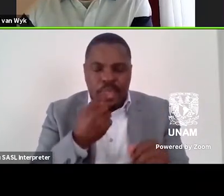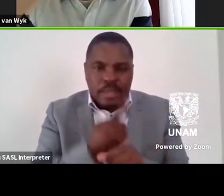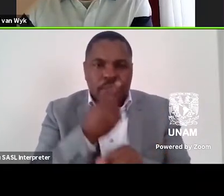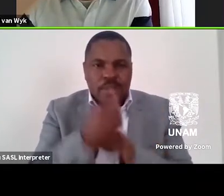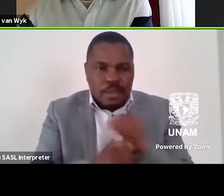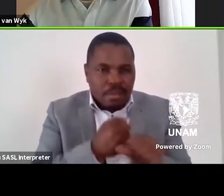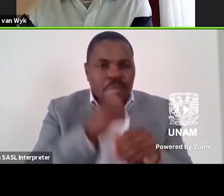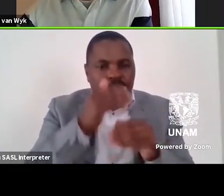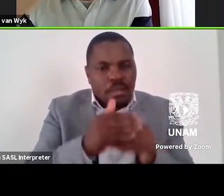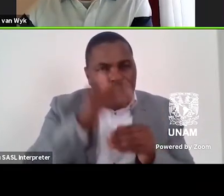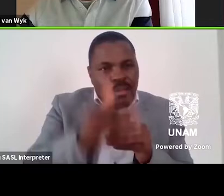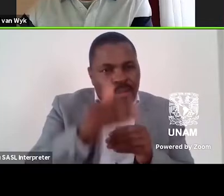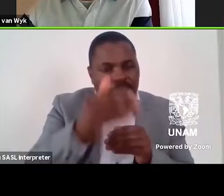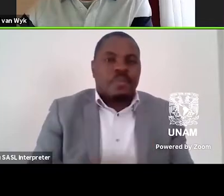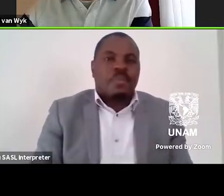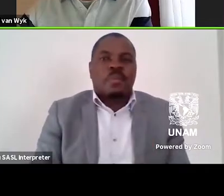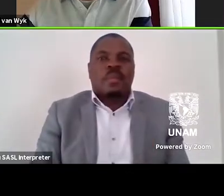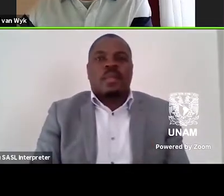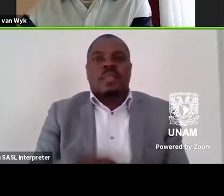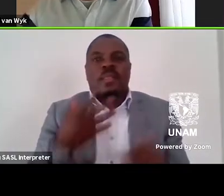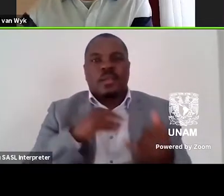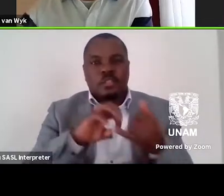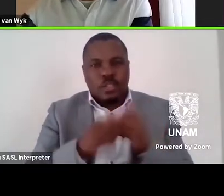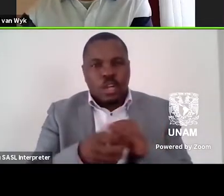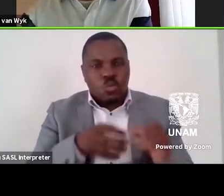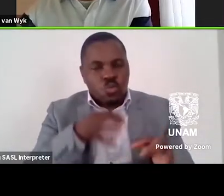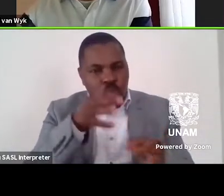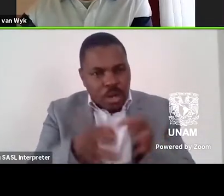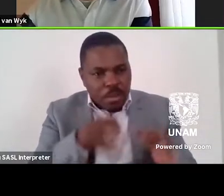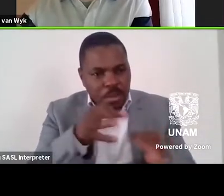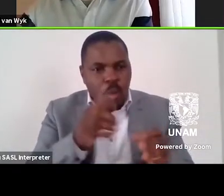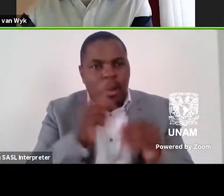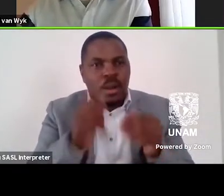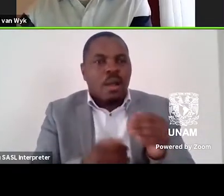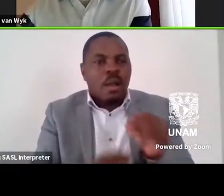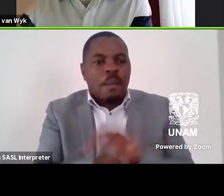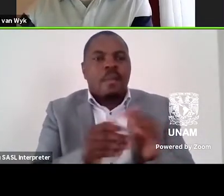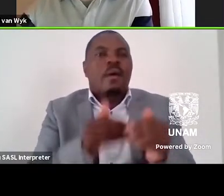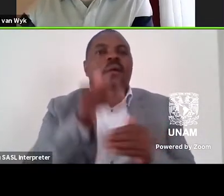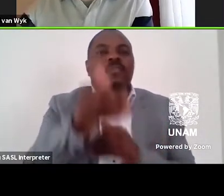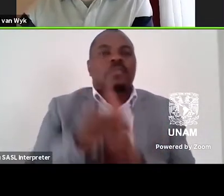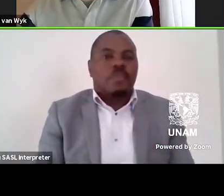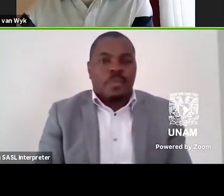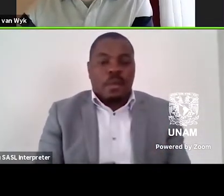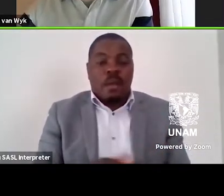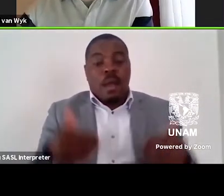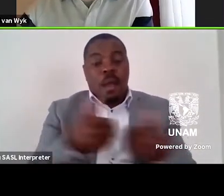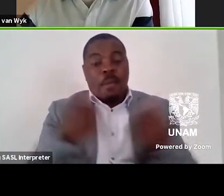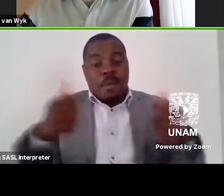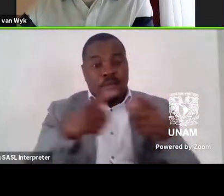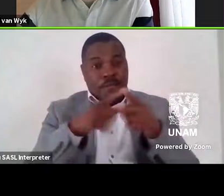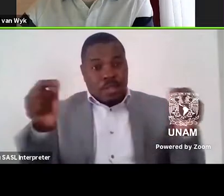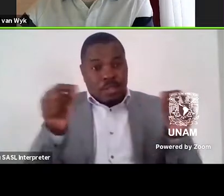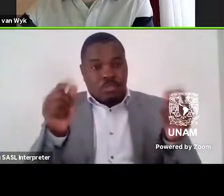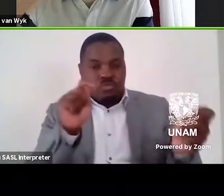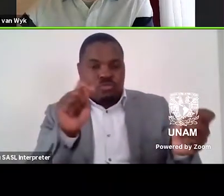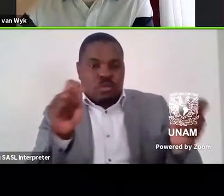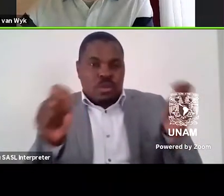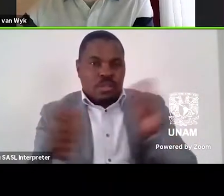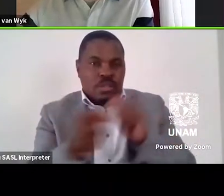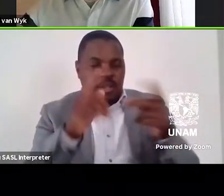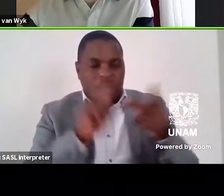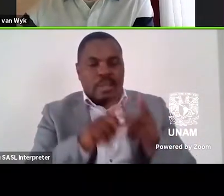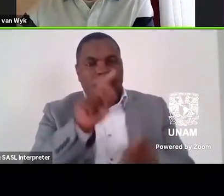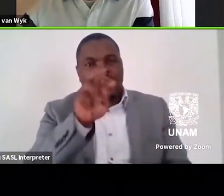found themselves, each trying to define what now comes after. Post-Departheid, post-Transitional, post-TRC